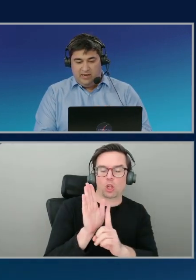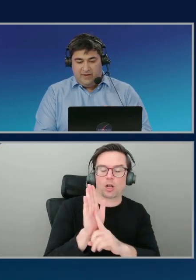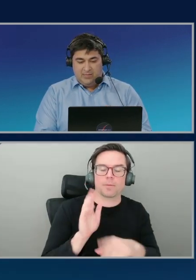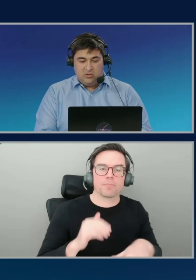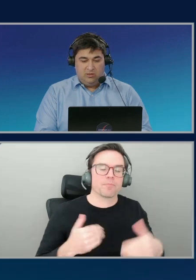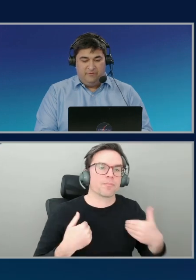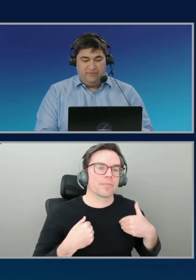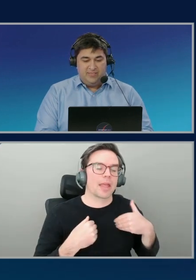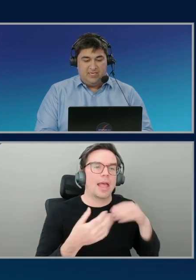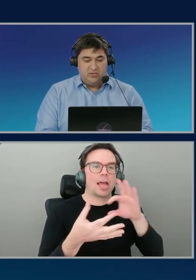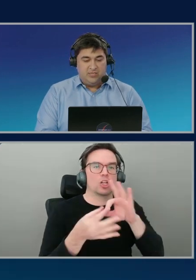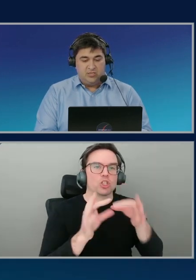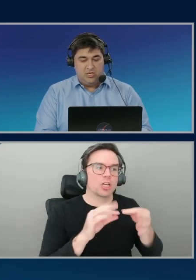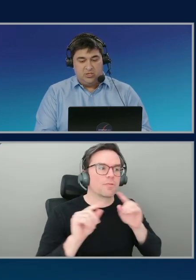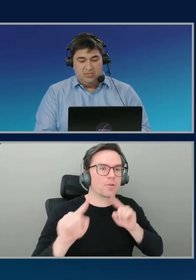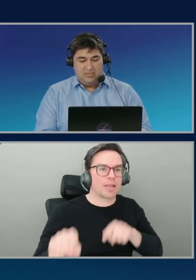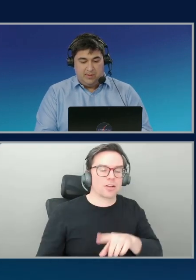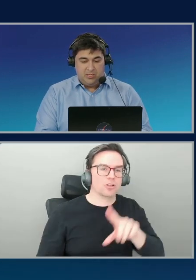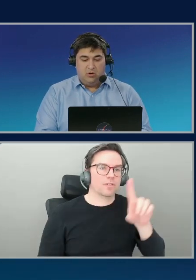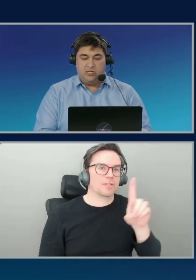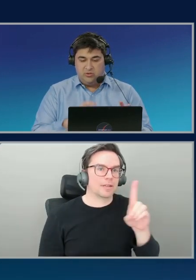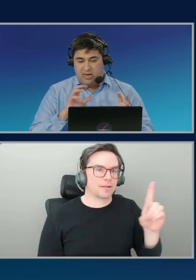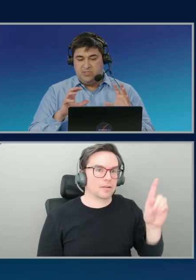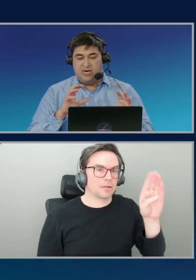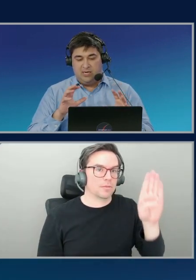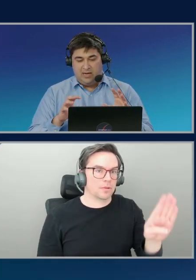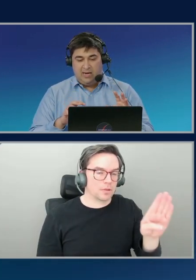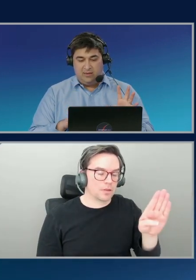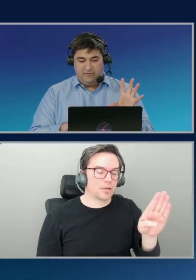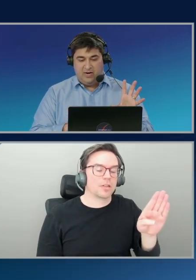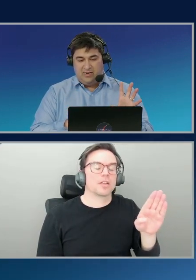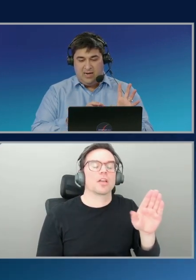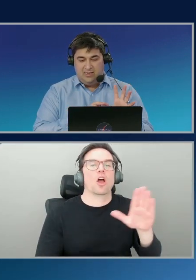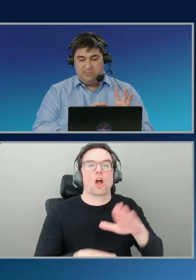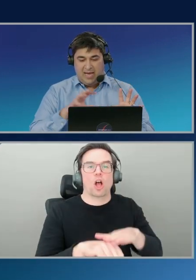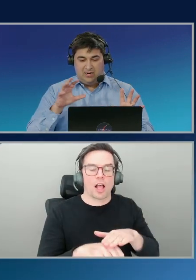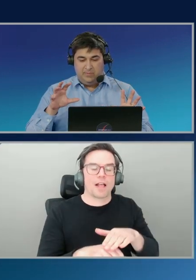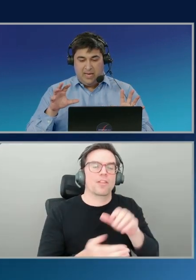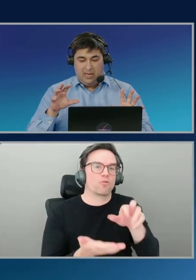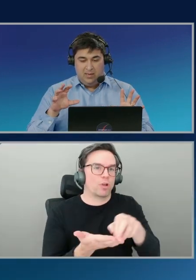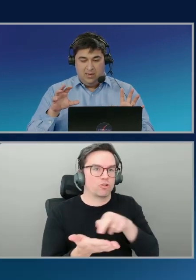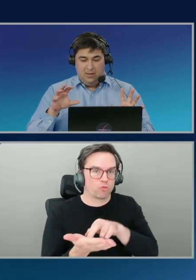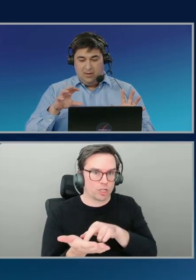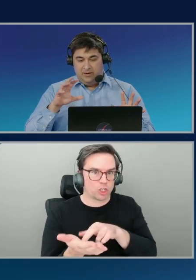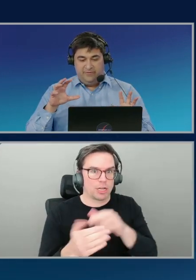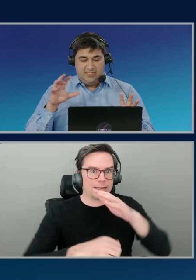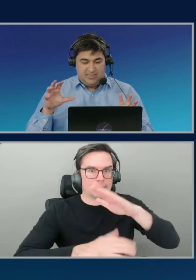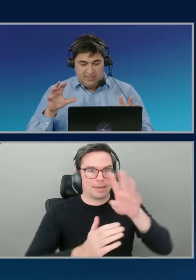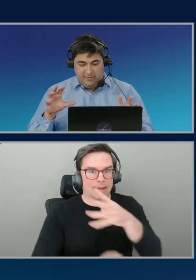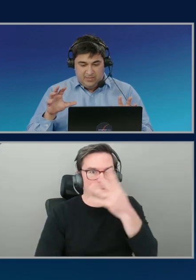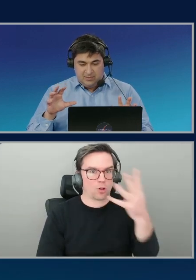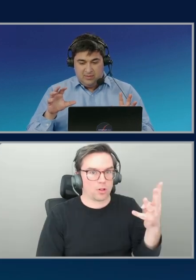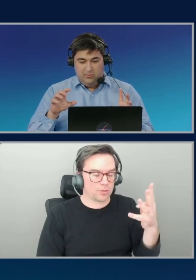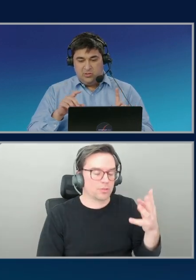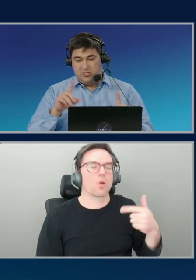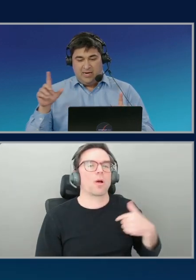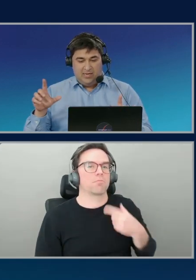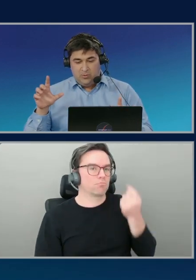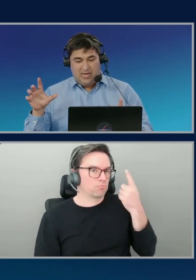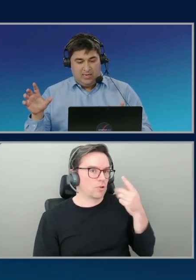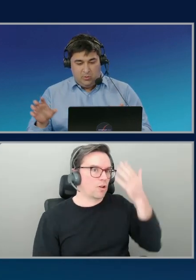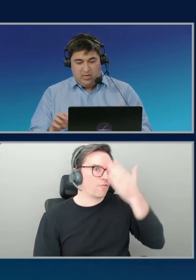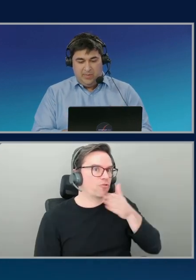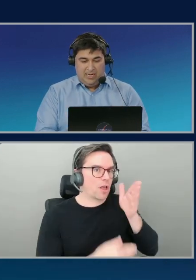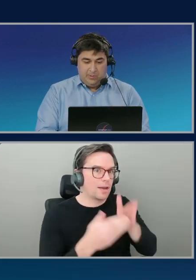throttling events on the visit registration table. Okay, so now I'm starting to get it. The front end is backed by a visit service, which is